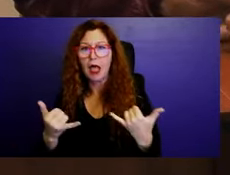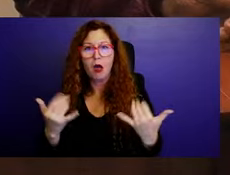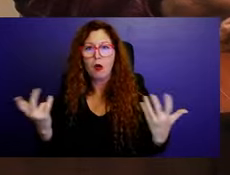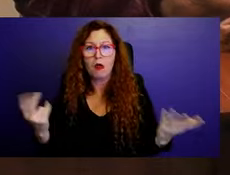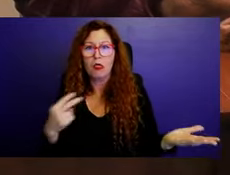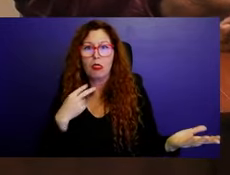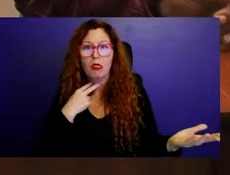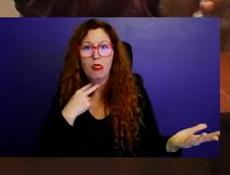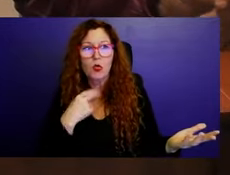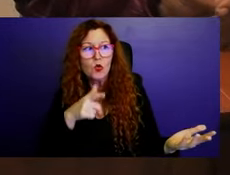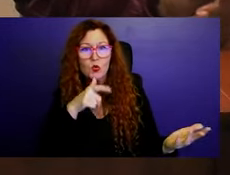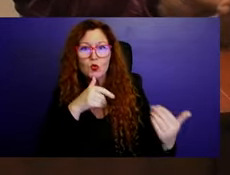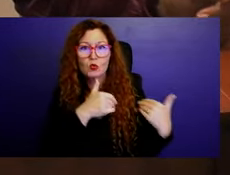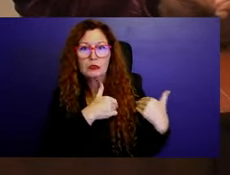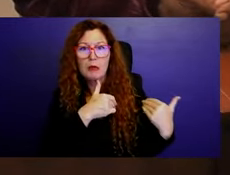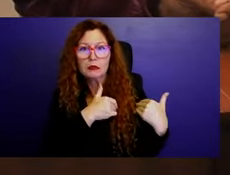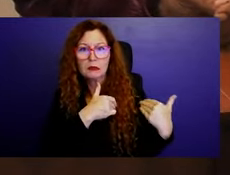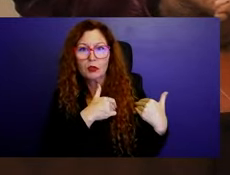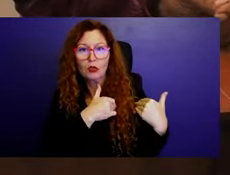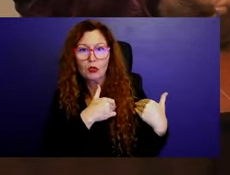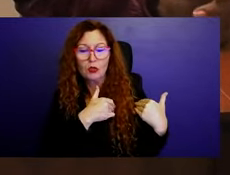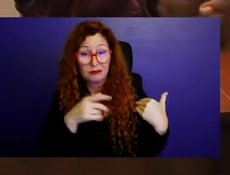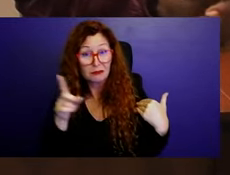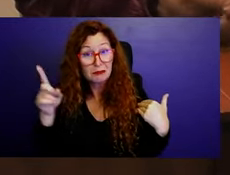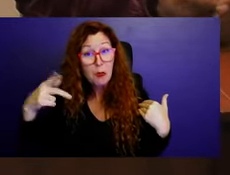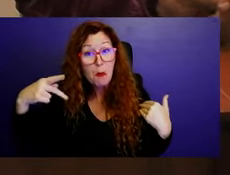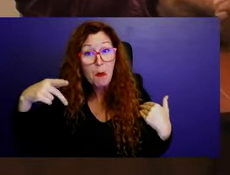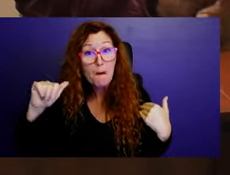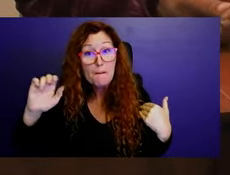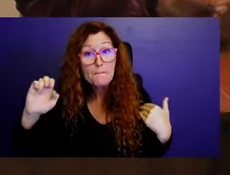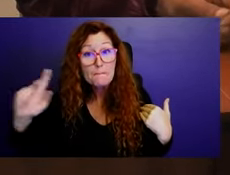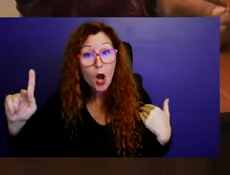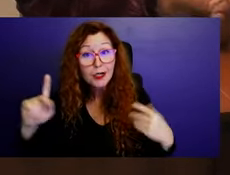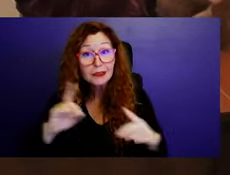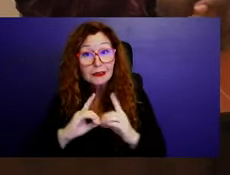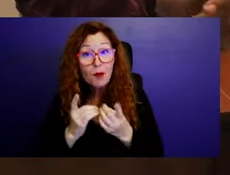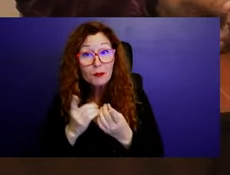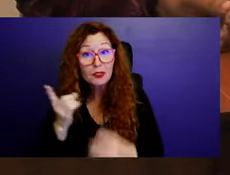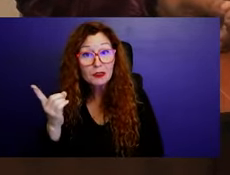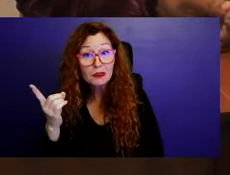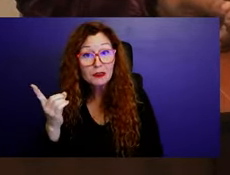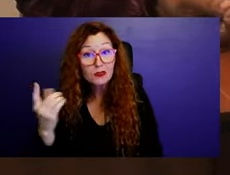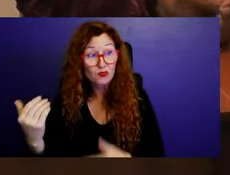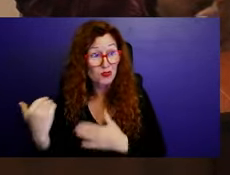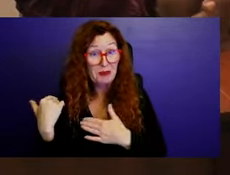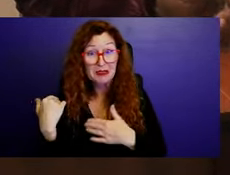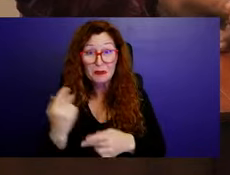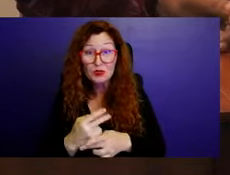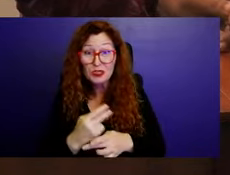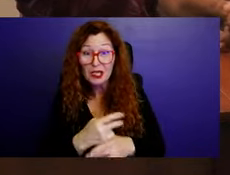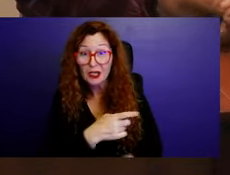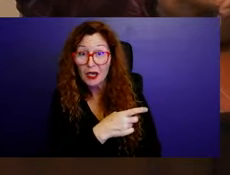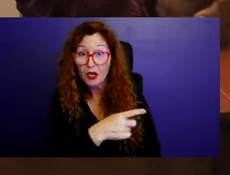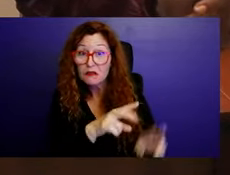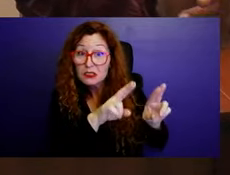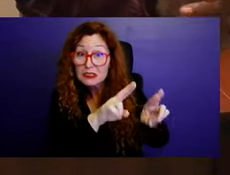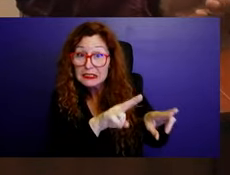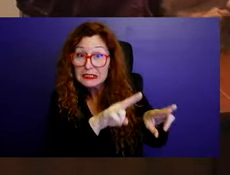and the recreation is supposed to take care of the cemetery. Who's supposed to recommend changes, additions,